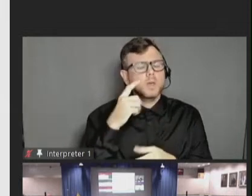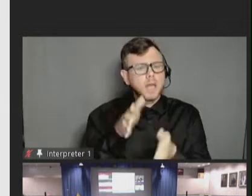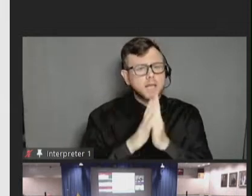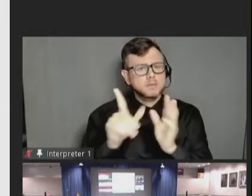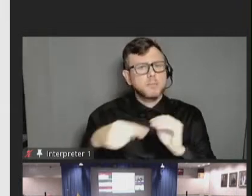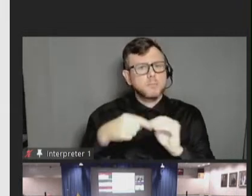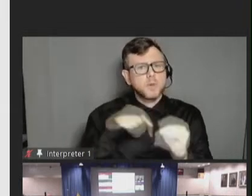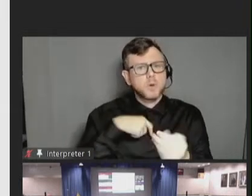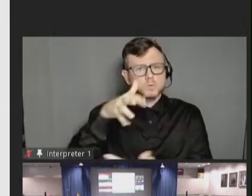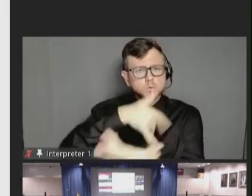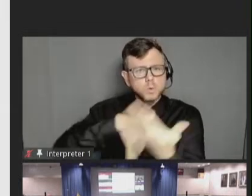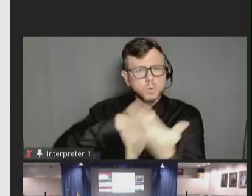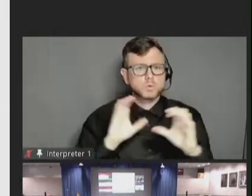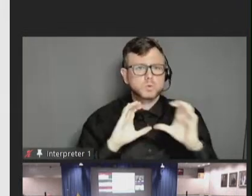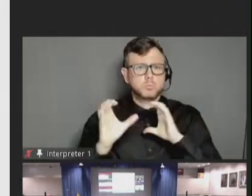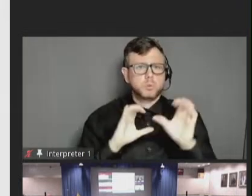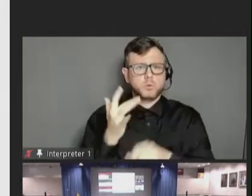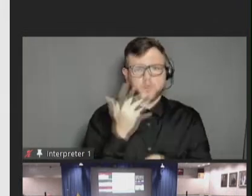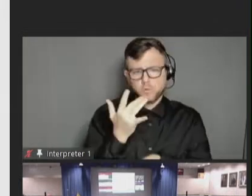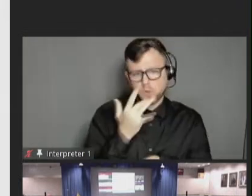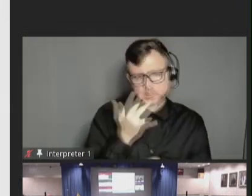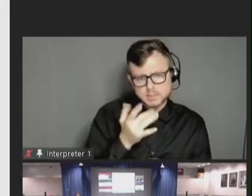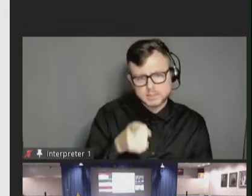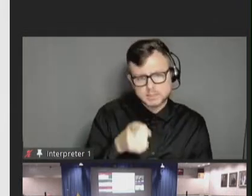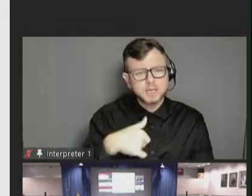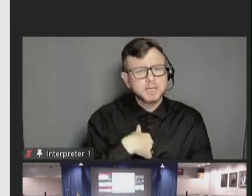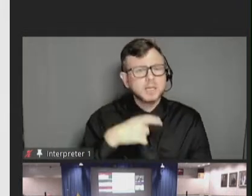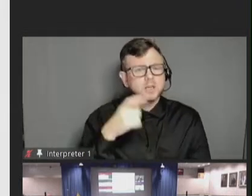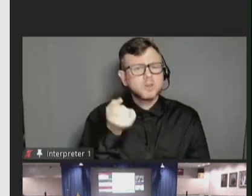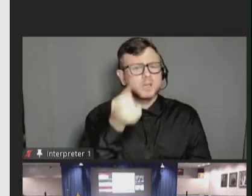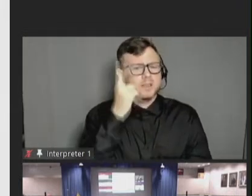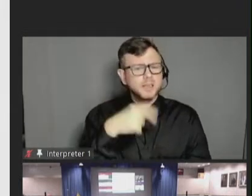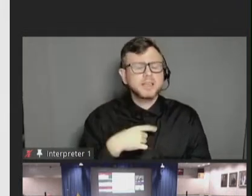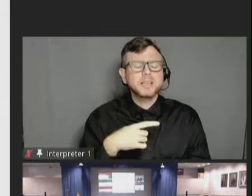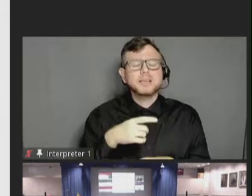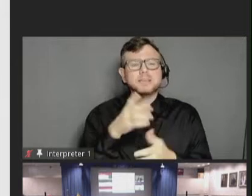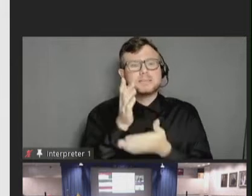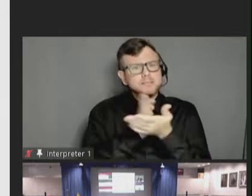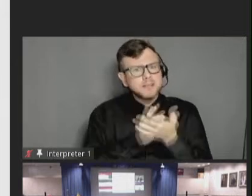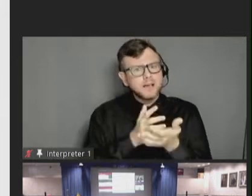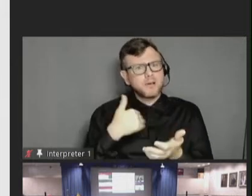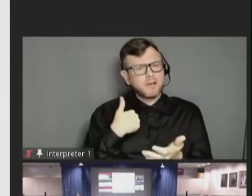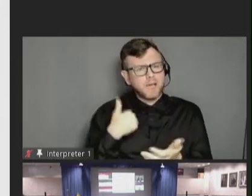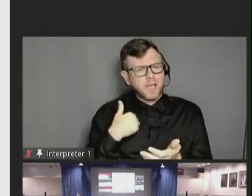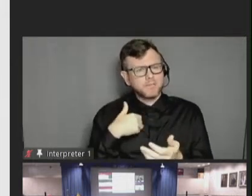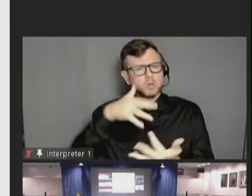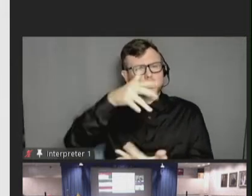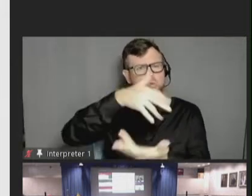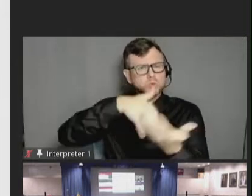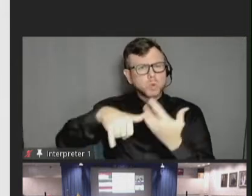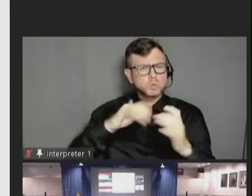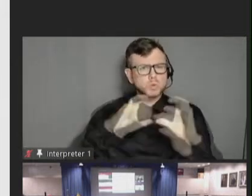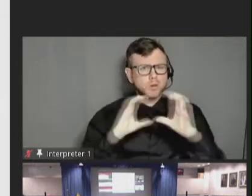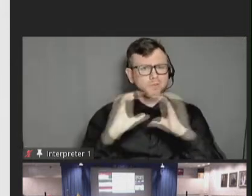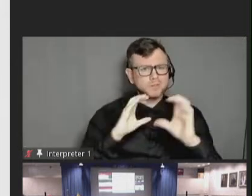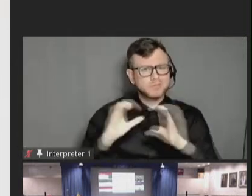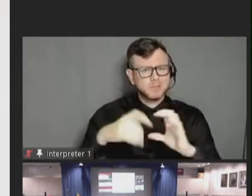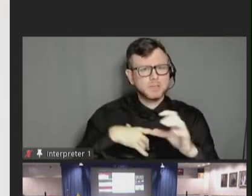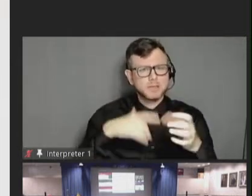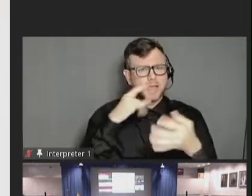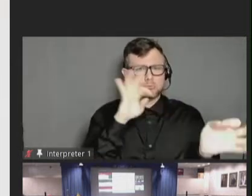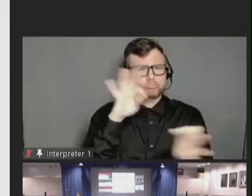recognizing that some benefit from social conversation as a distractor, and that for others, any social demand